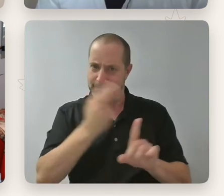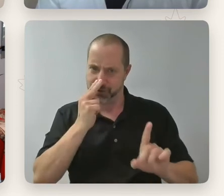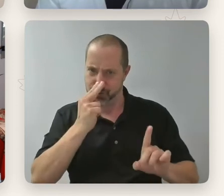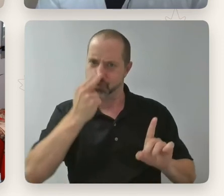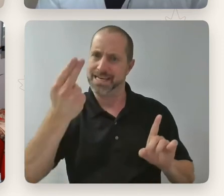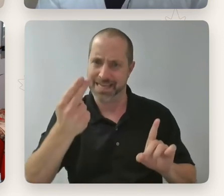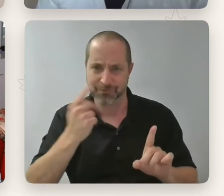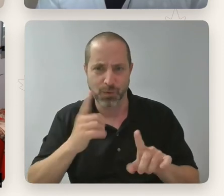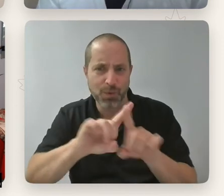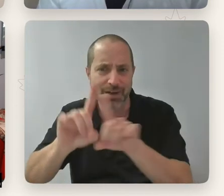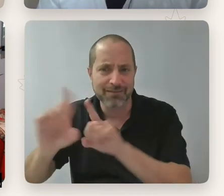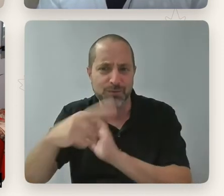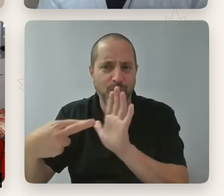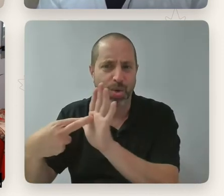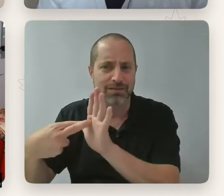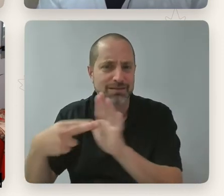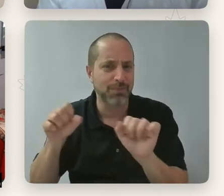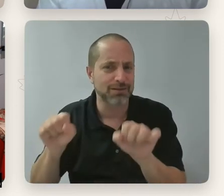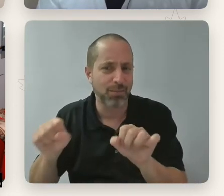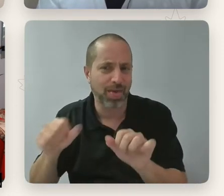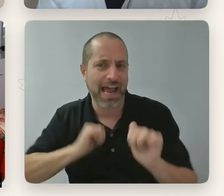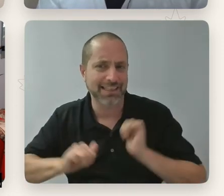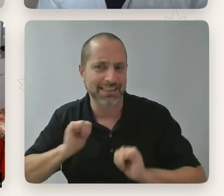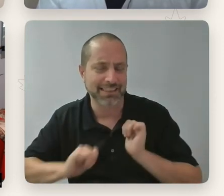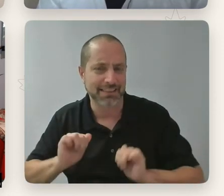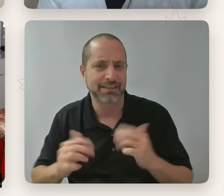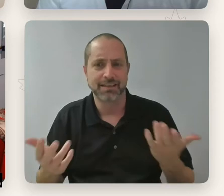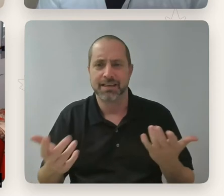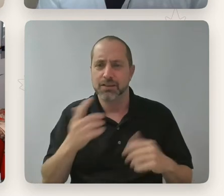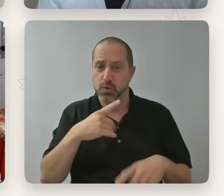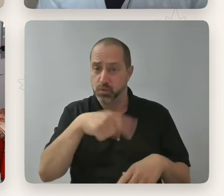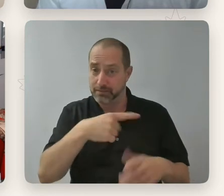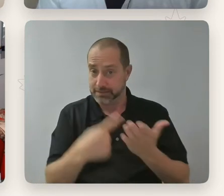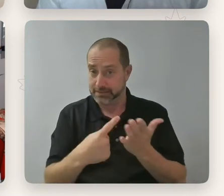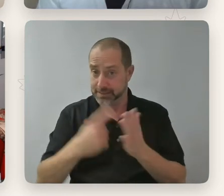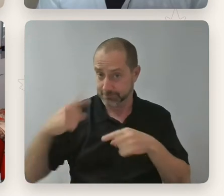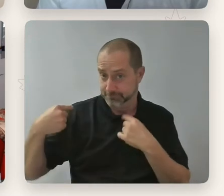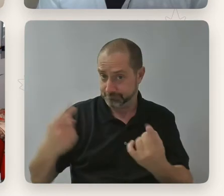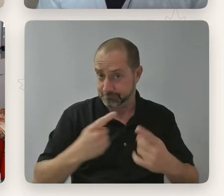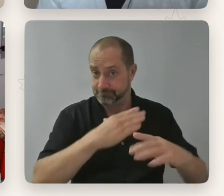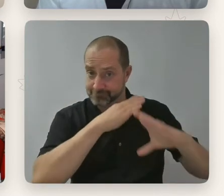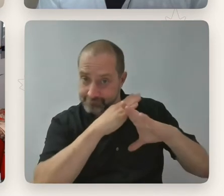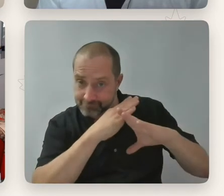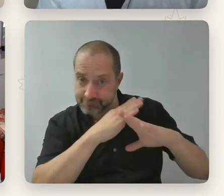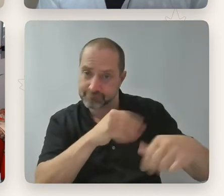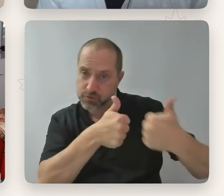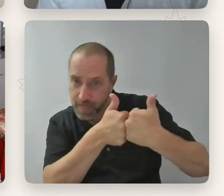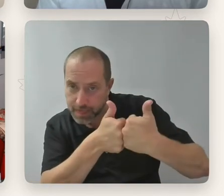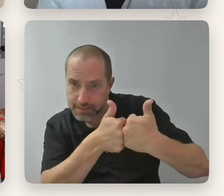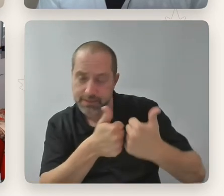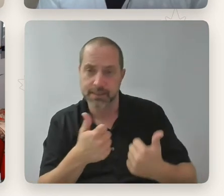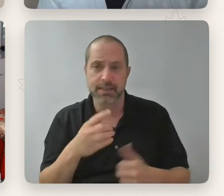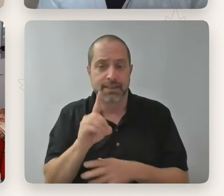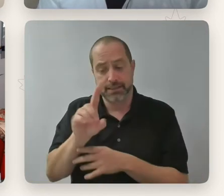we've been talking about barriers, right, about challenges, and I think disabled people, disabled creatives, whether they're filmmakers or performers